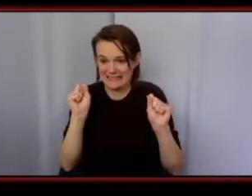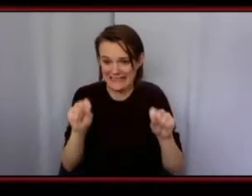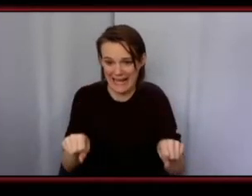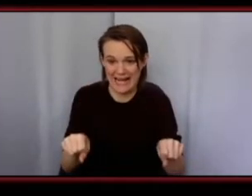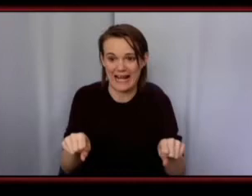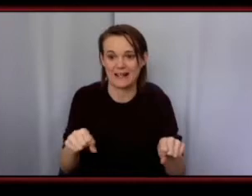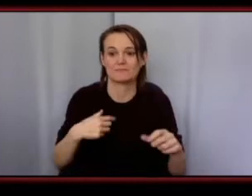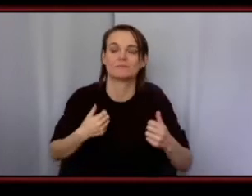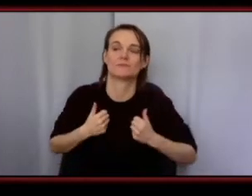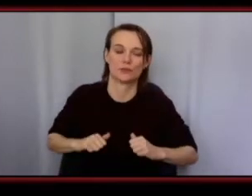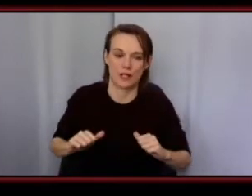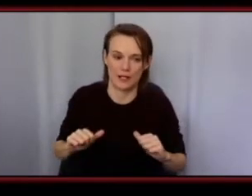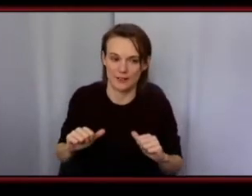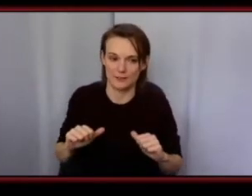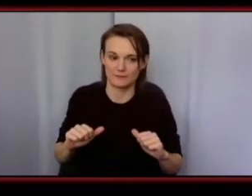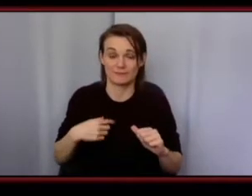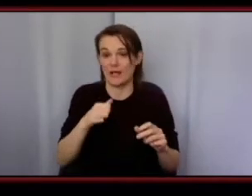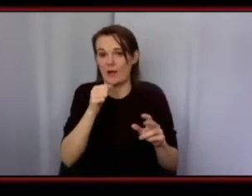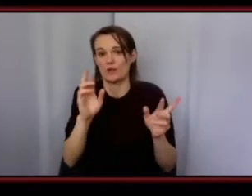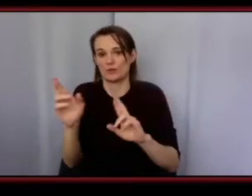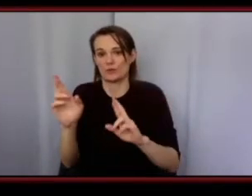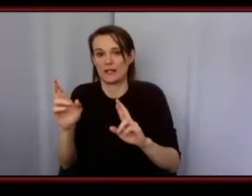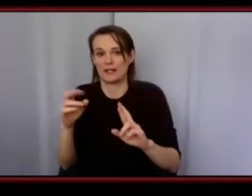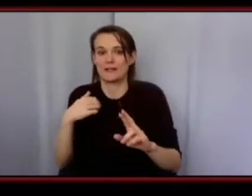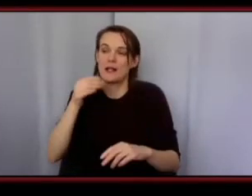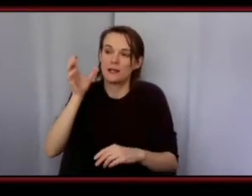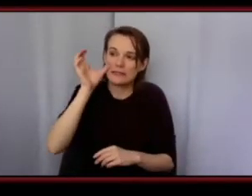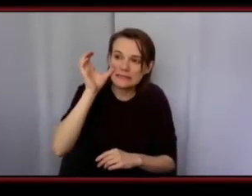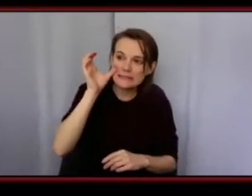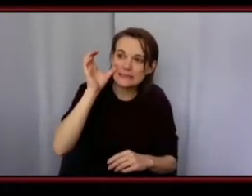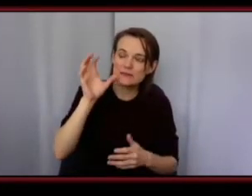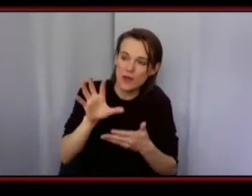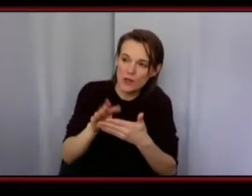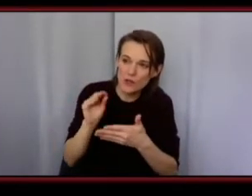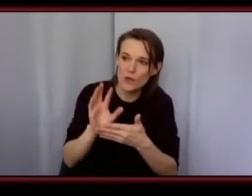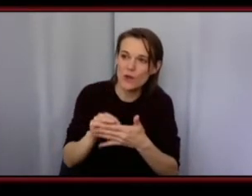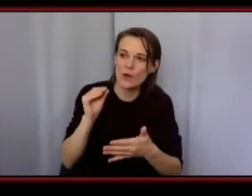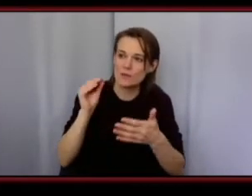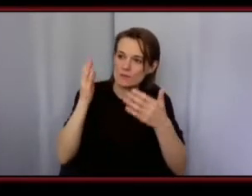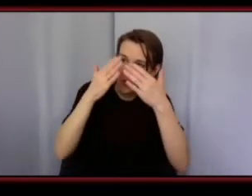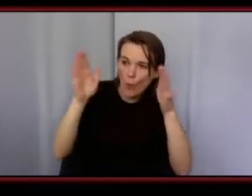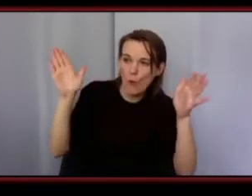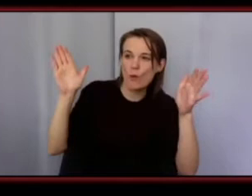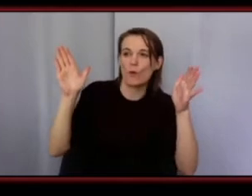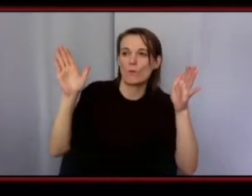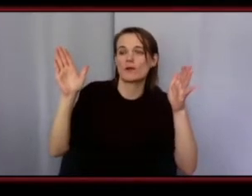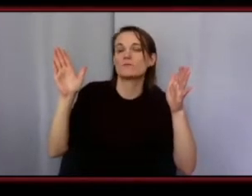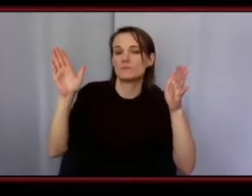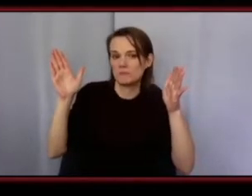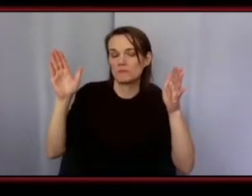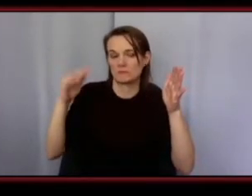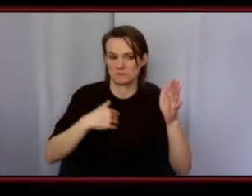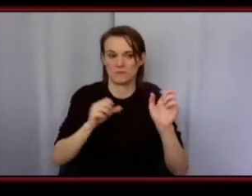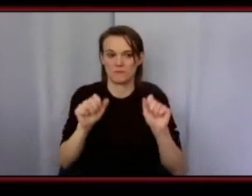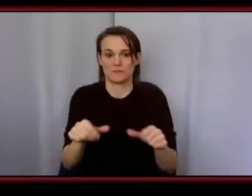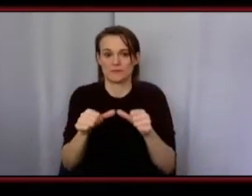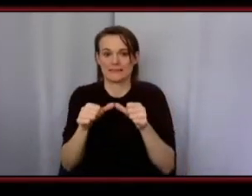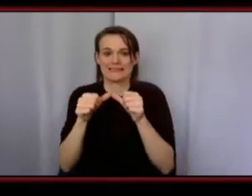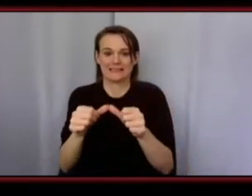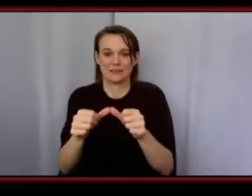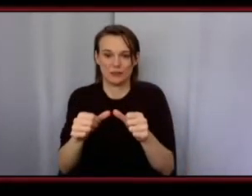the type of work she did but listening learning and being open to new things allowed me to continue on my journey